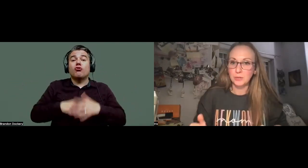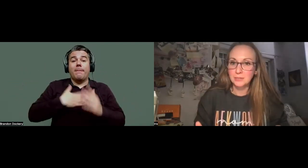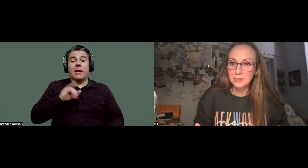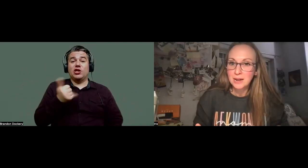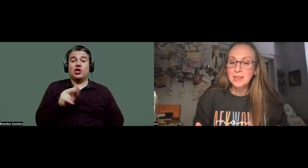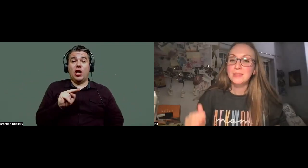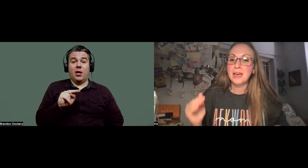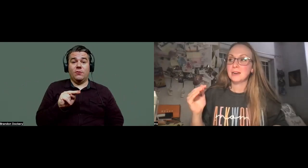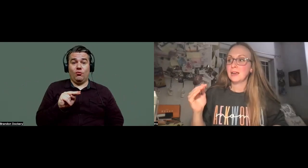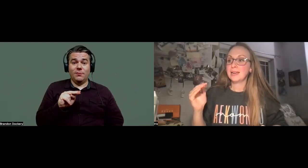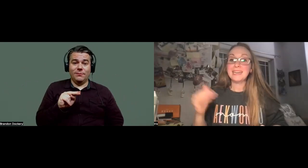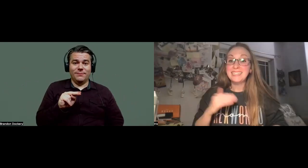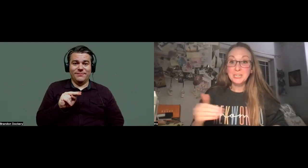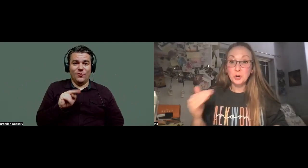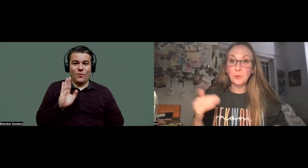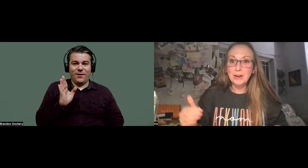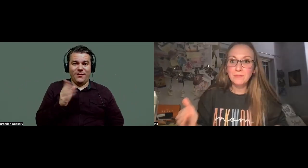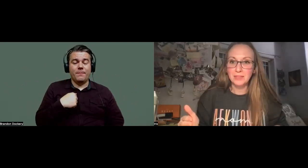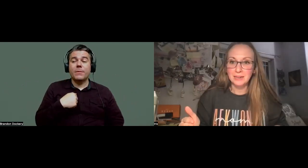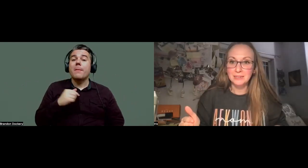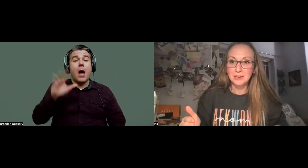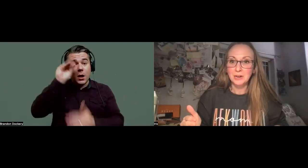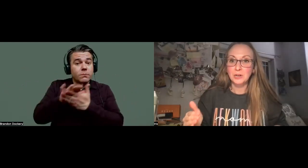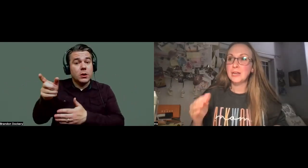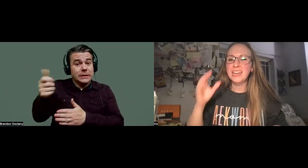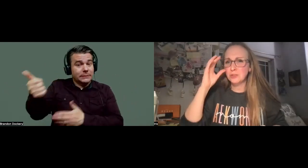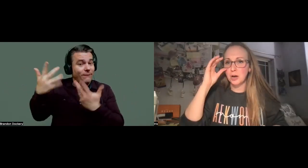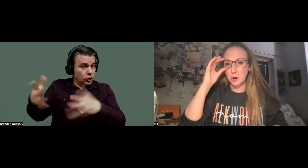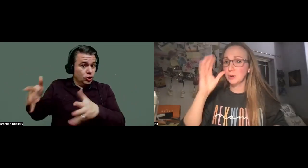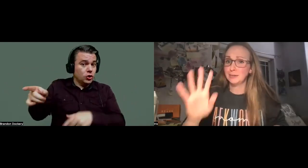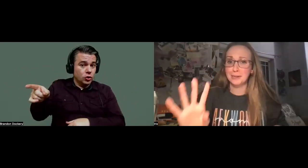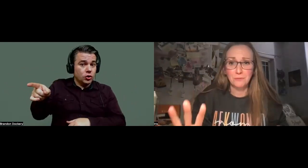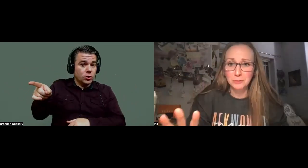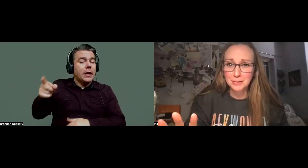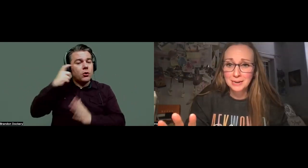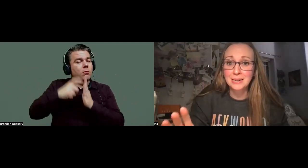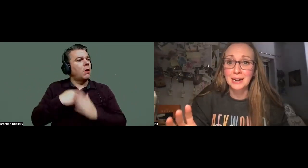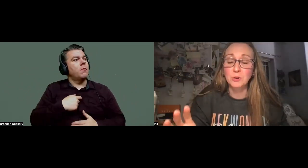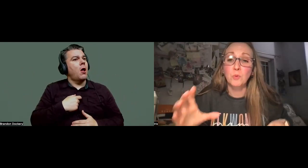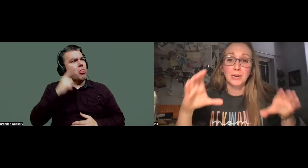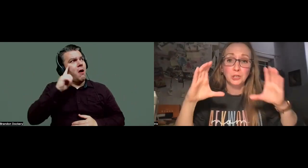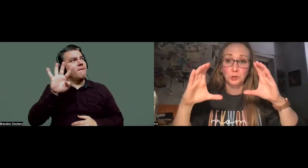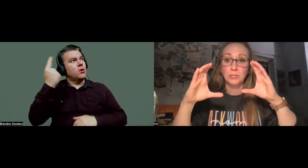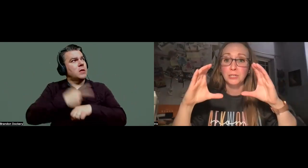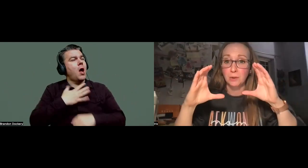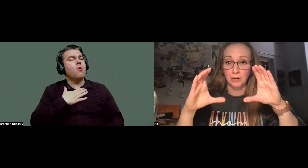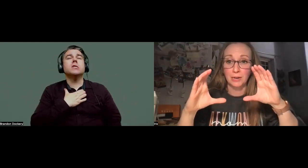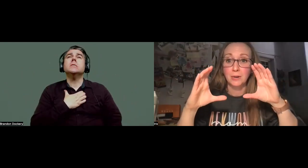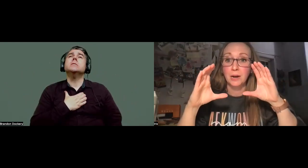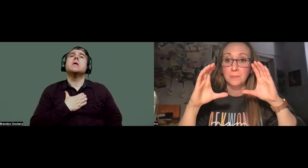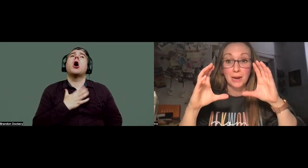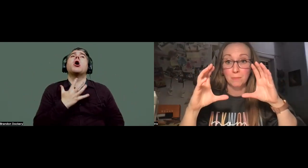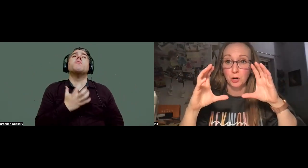he noticed that he didn't crave things. He thought, okay, day four is going to hit and I'm going to want a juicy